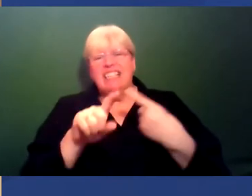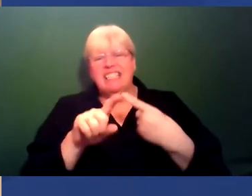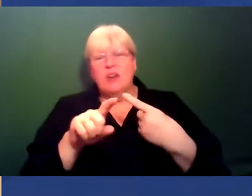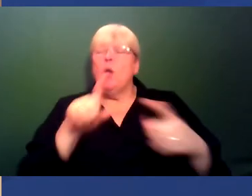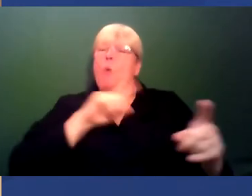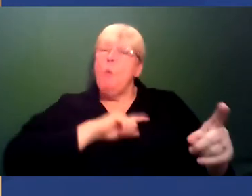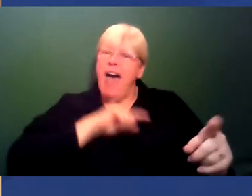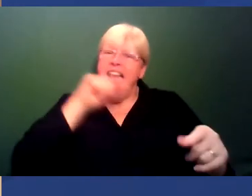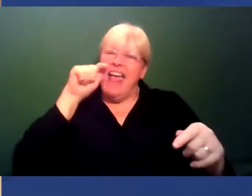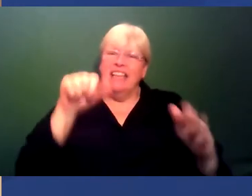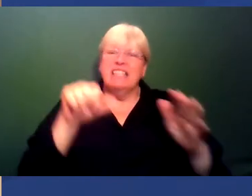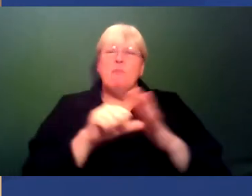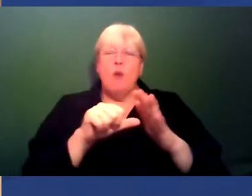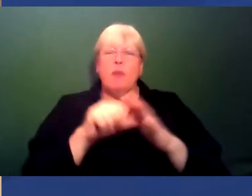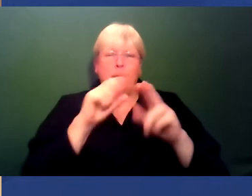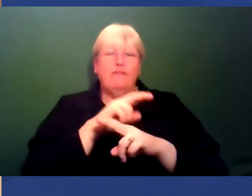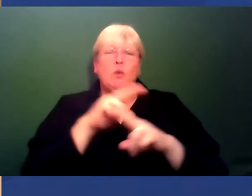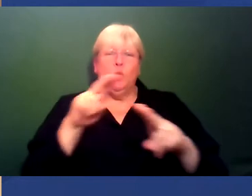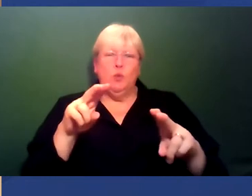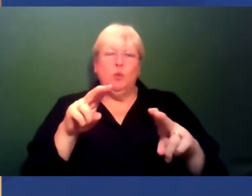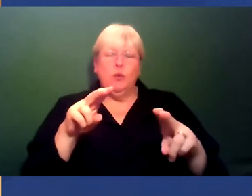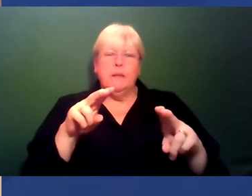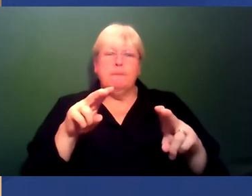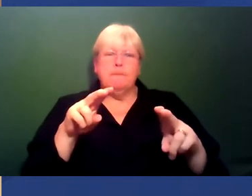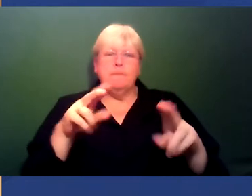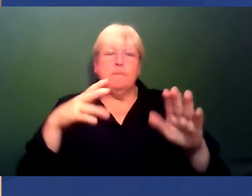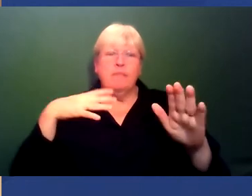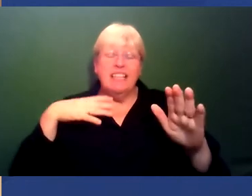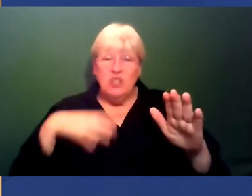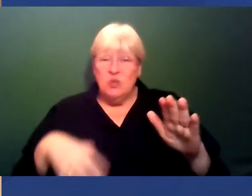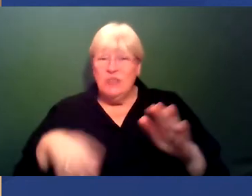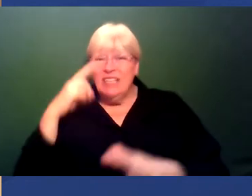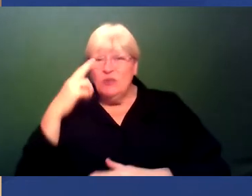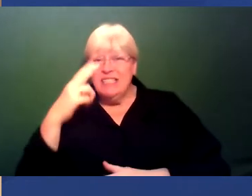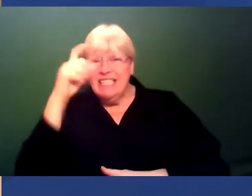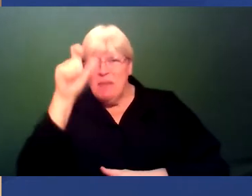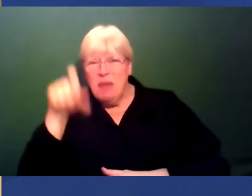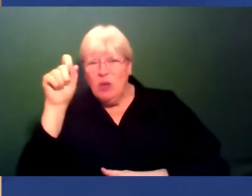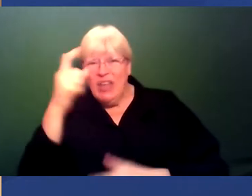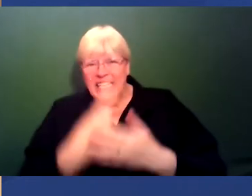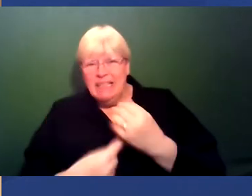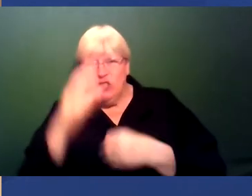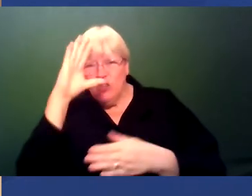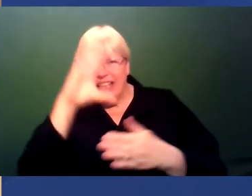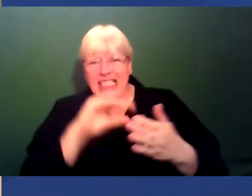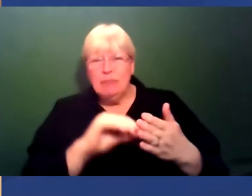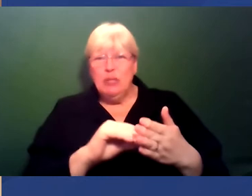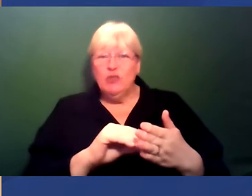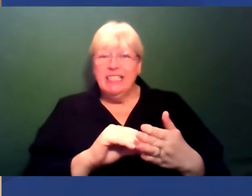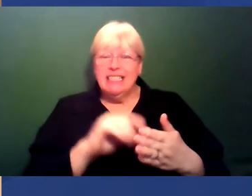the reason that's a problematic view is because you need to be able to see people's individual experiences and people's individual,